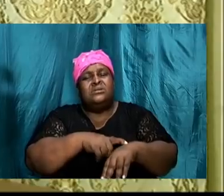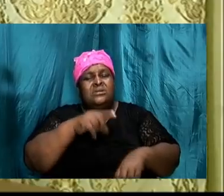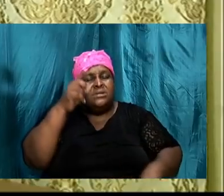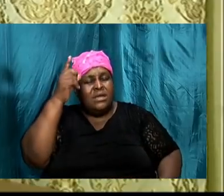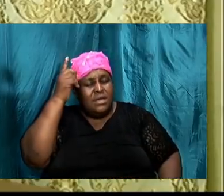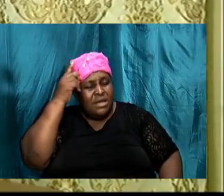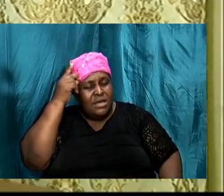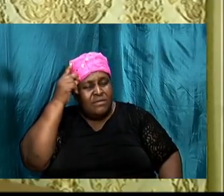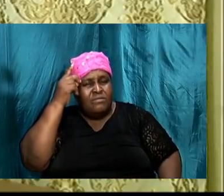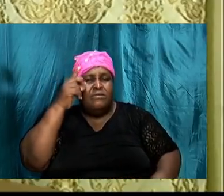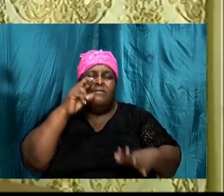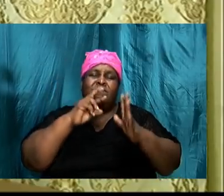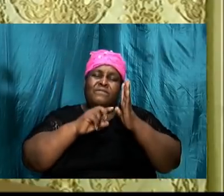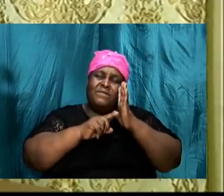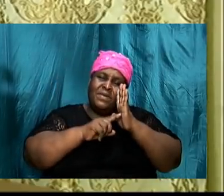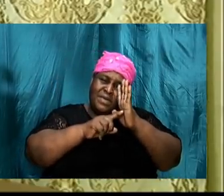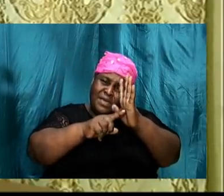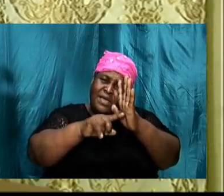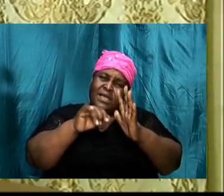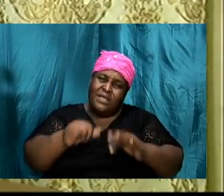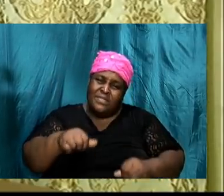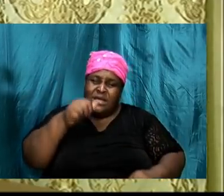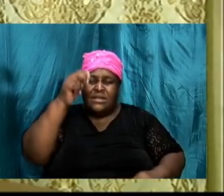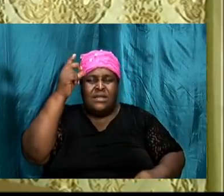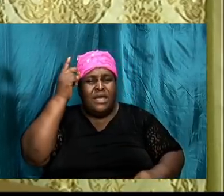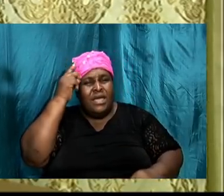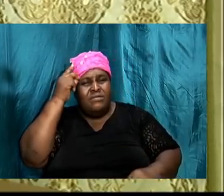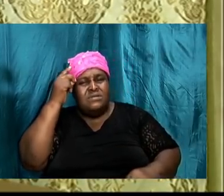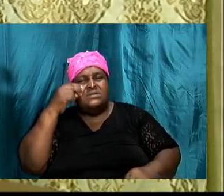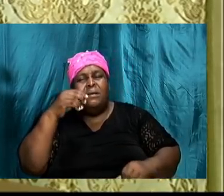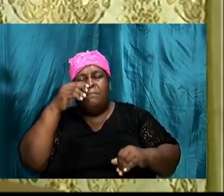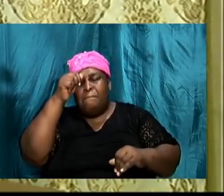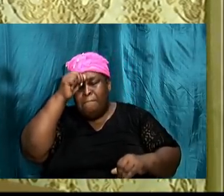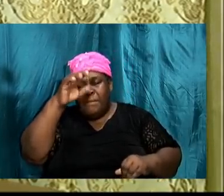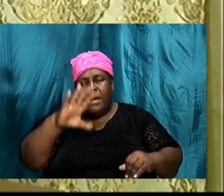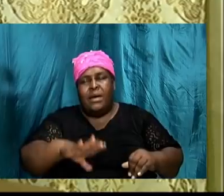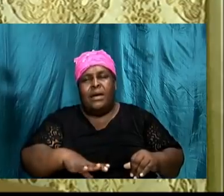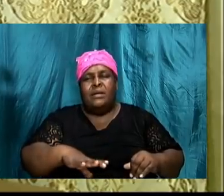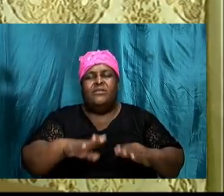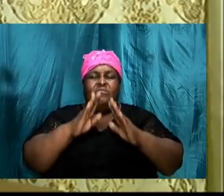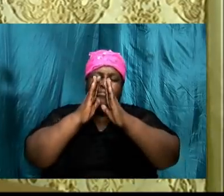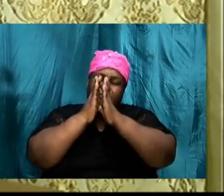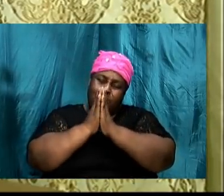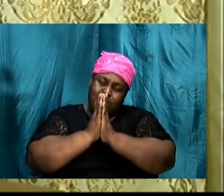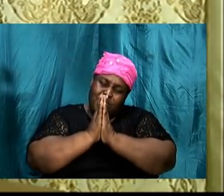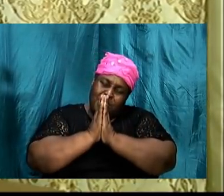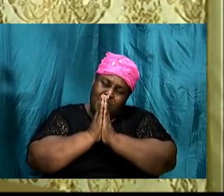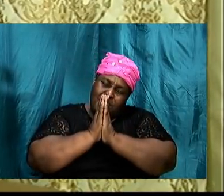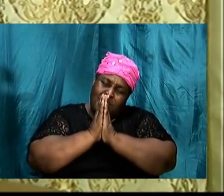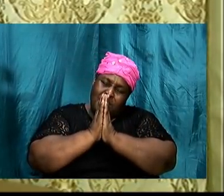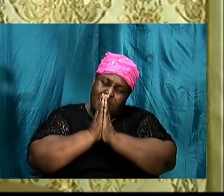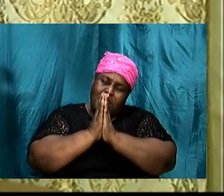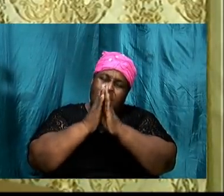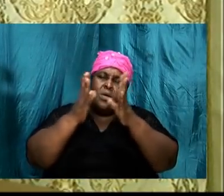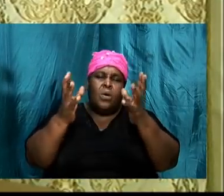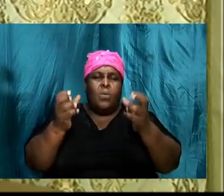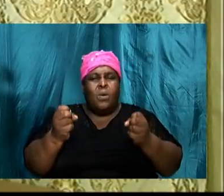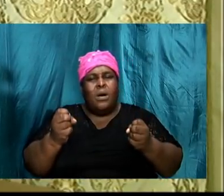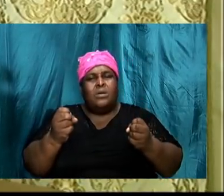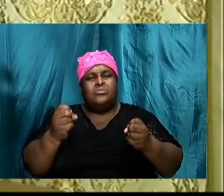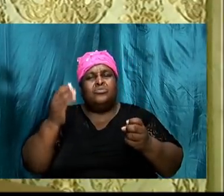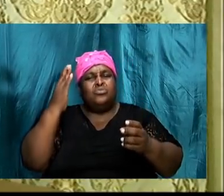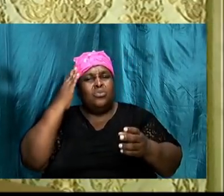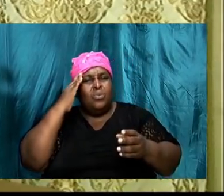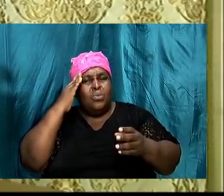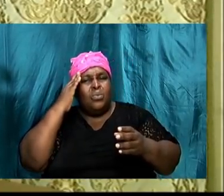It reveals that he was a man whose intent was to know and abide in God's will.